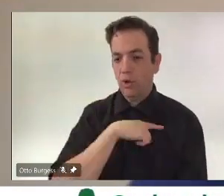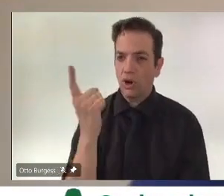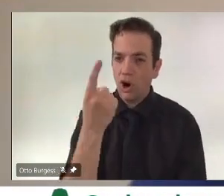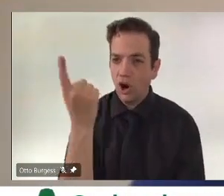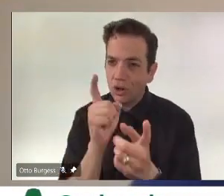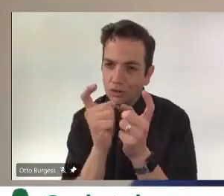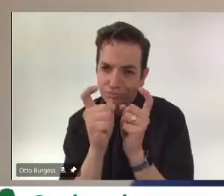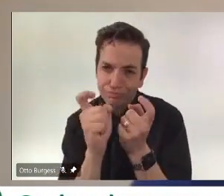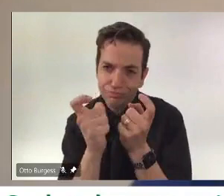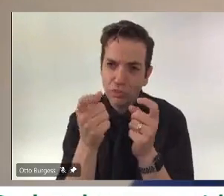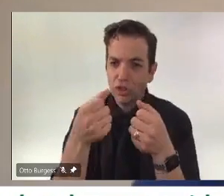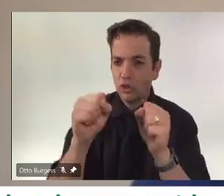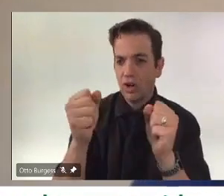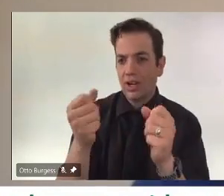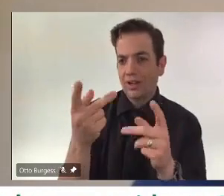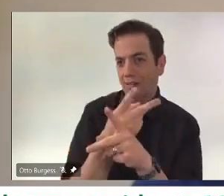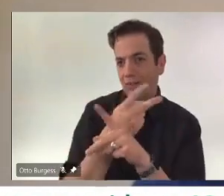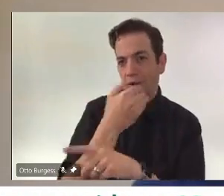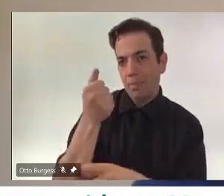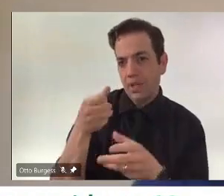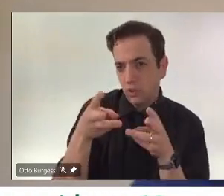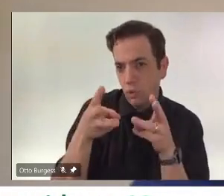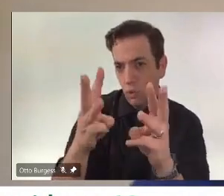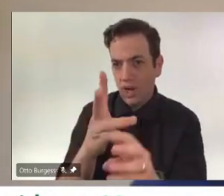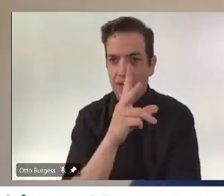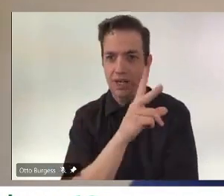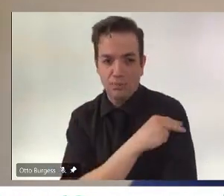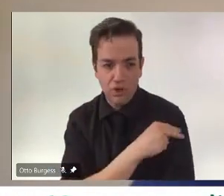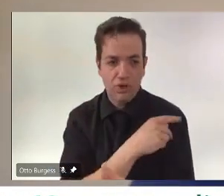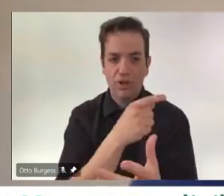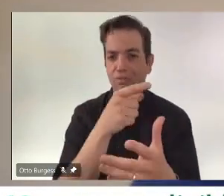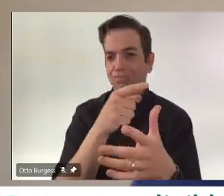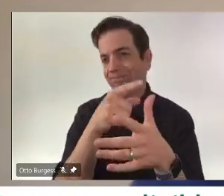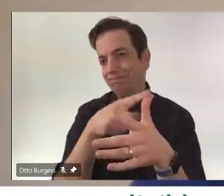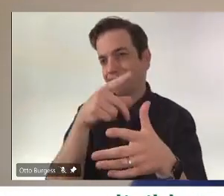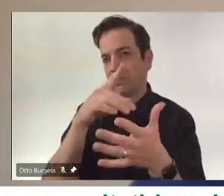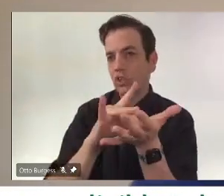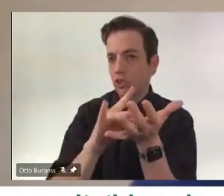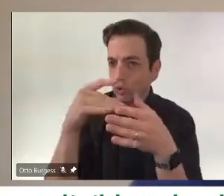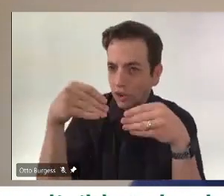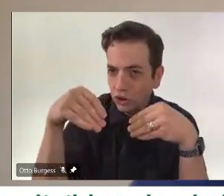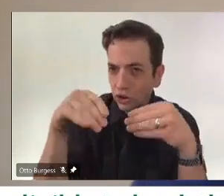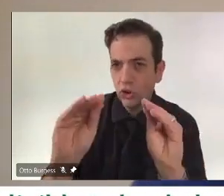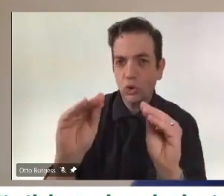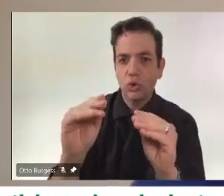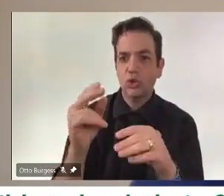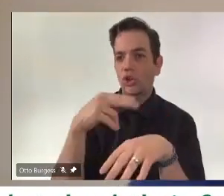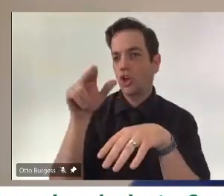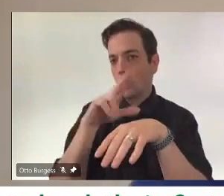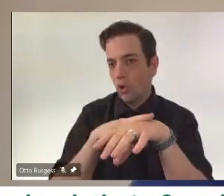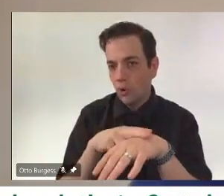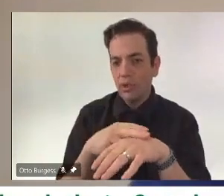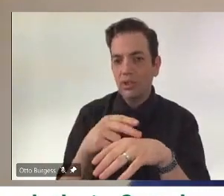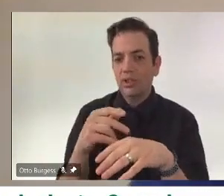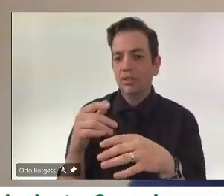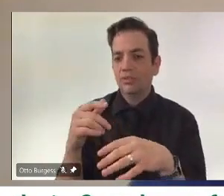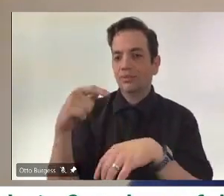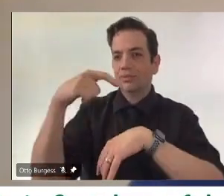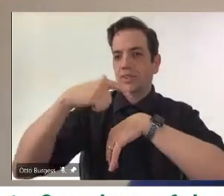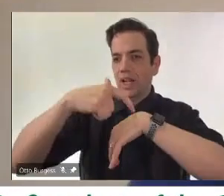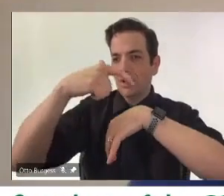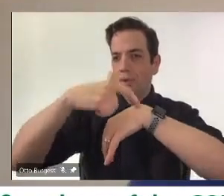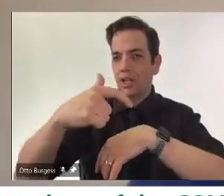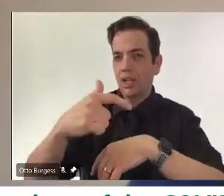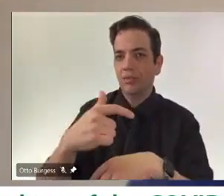logistics of getting the Pfizer vaccine to pharmacies at regular time frames is going to really help pharmacies. And as we gear up more doses